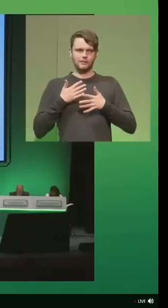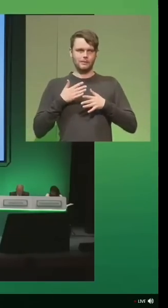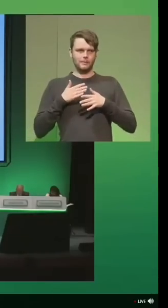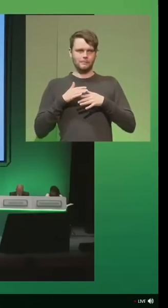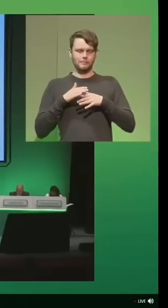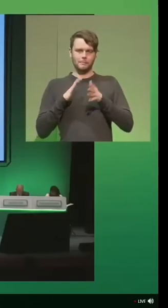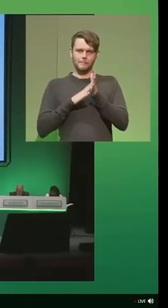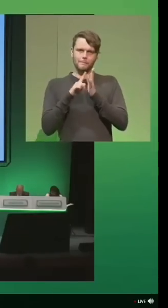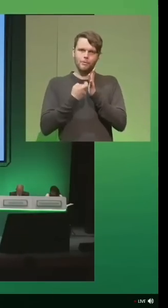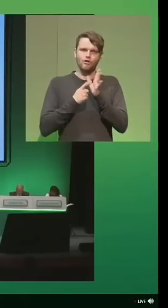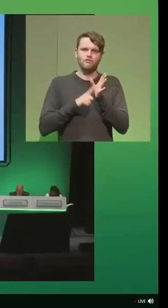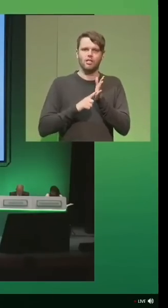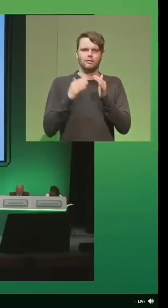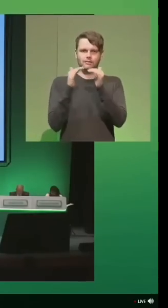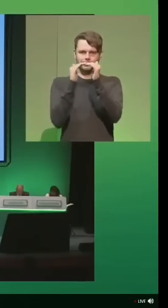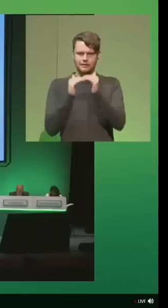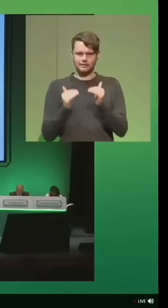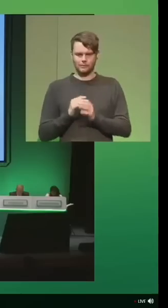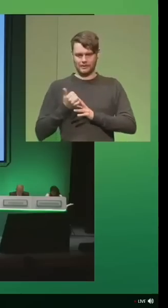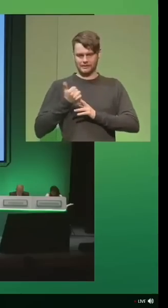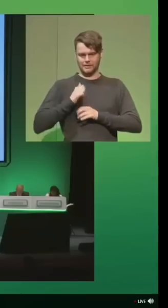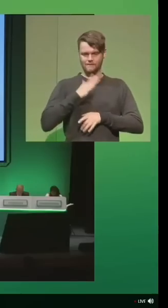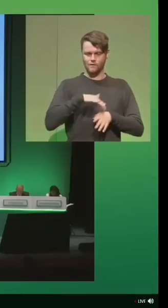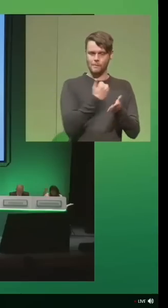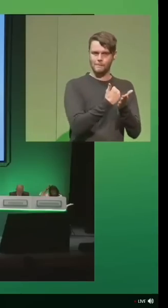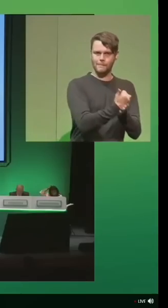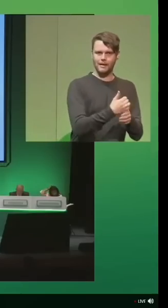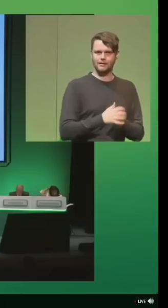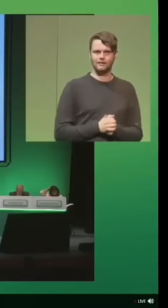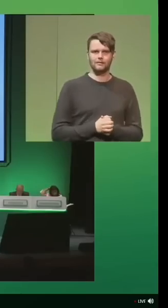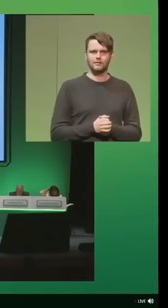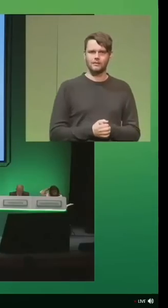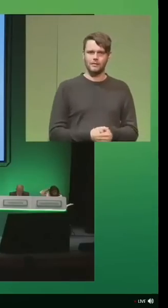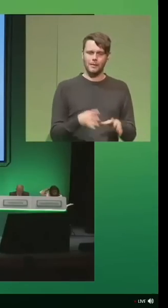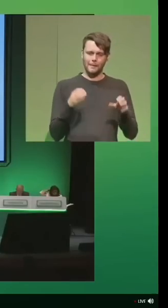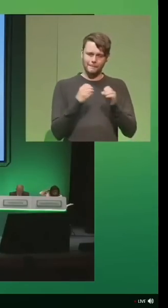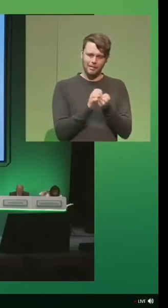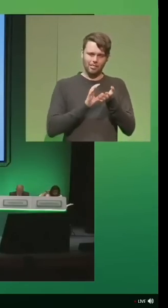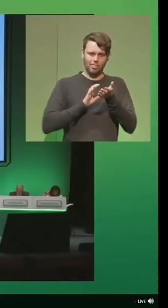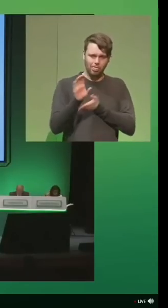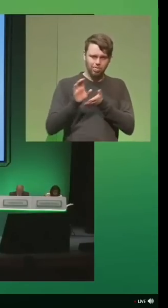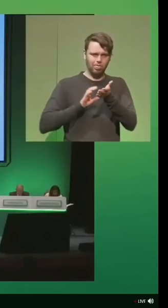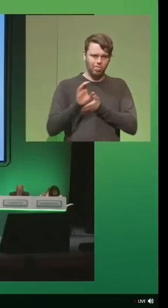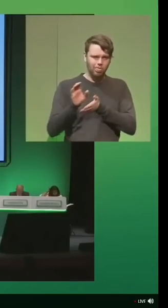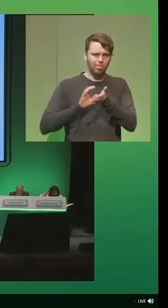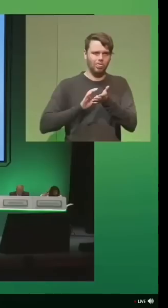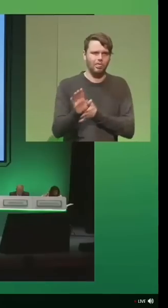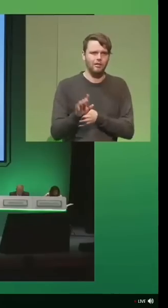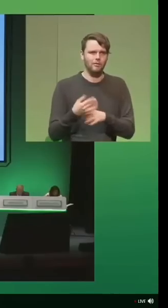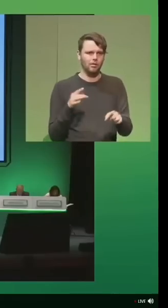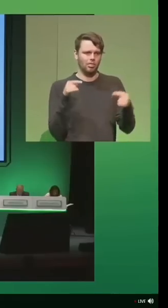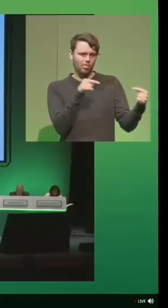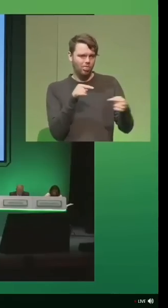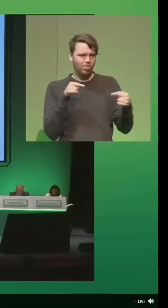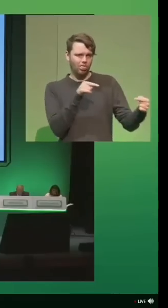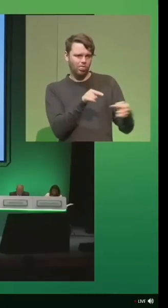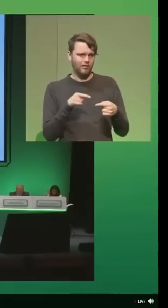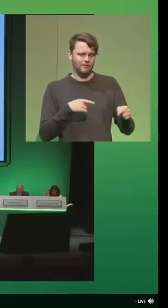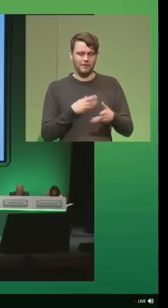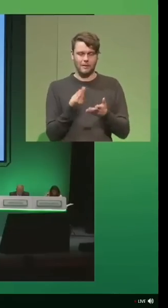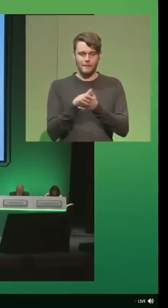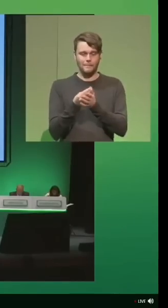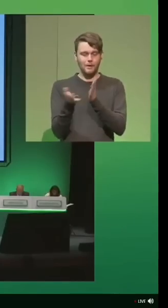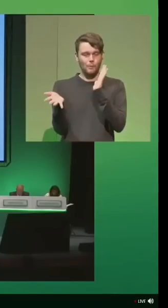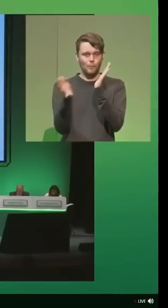to those expected from bankers. The billions that you've spent on your lawyers, fighting the indefensible, is money